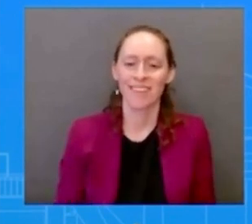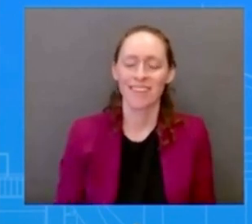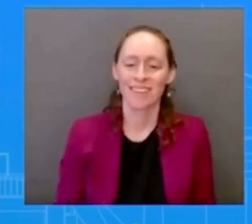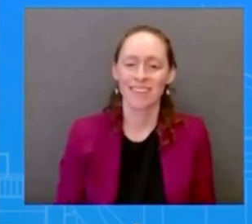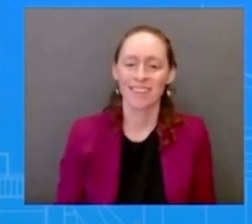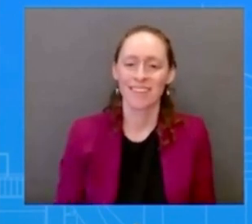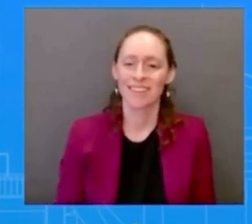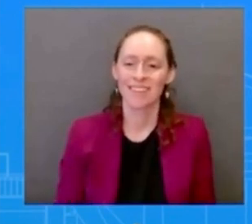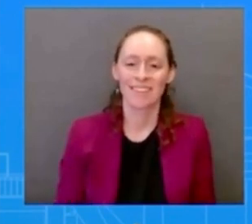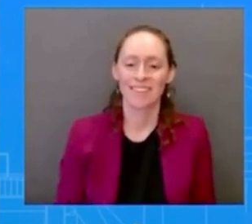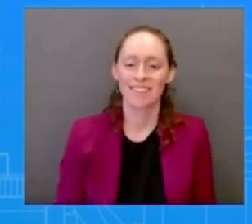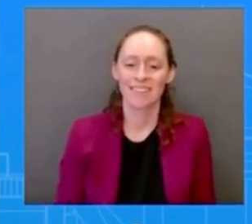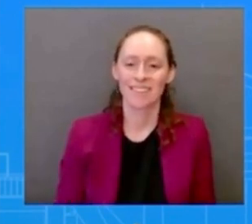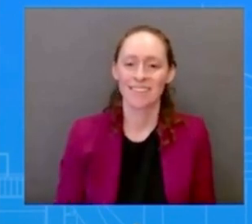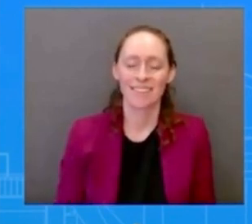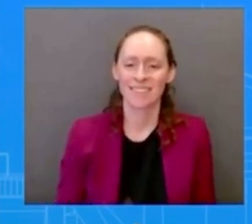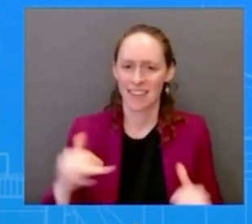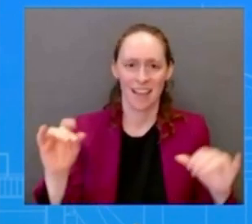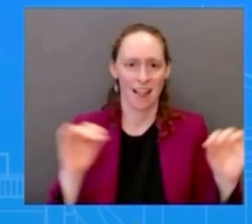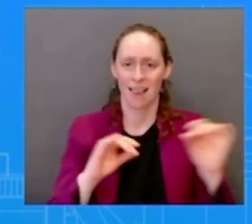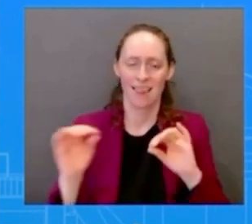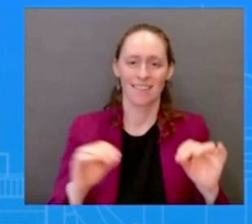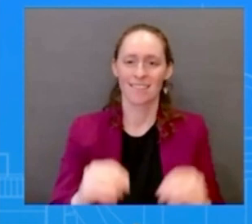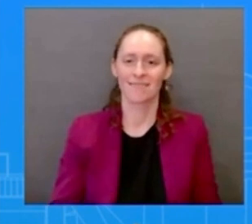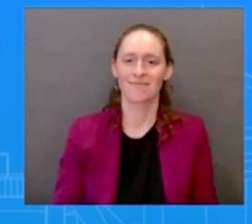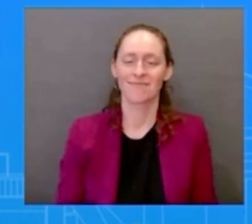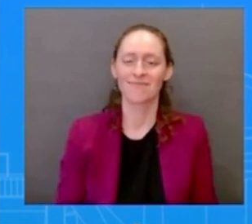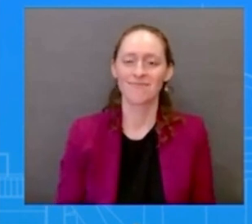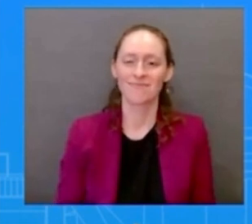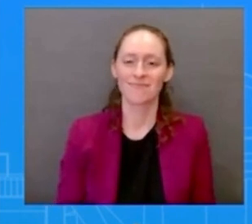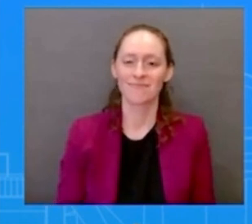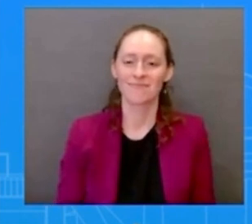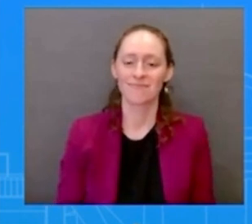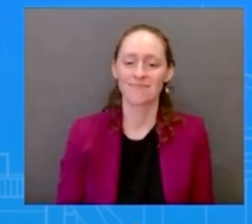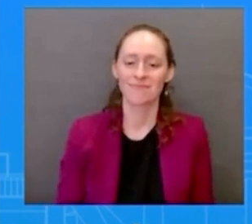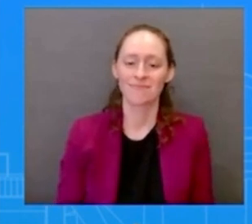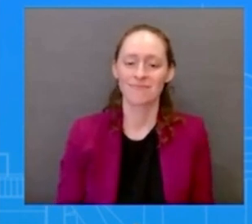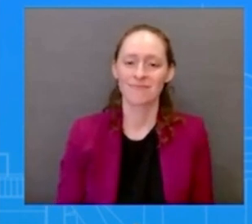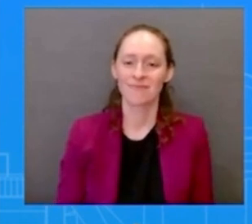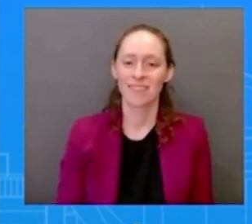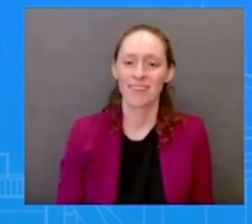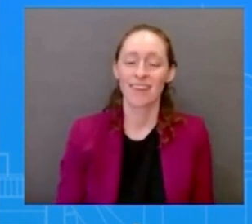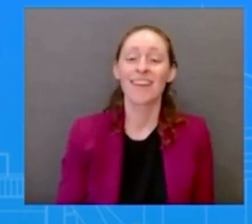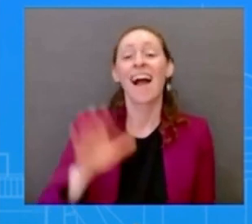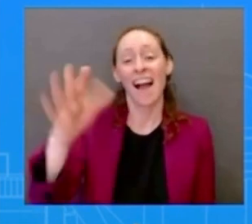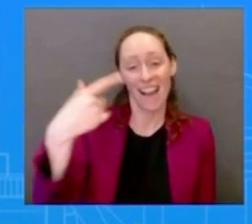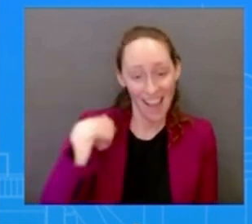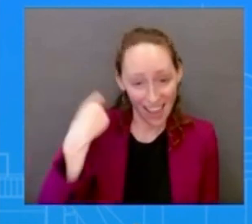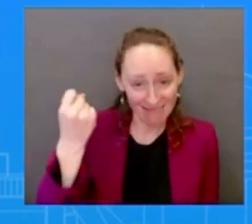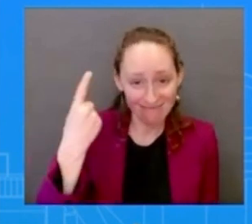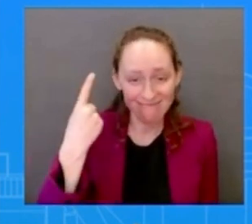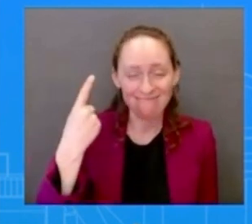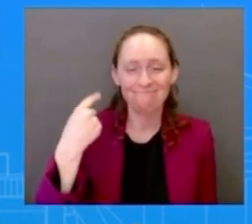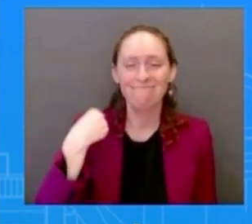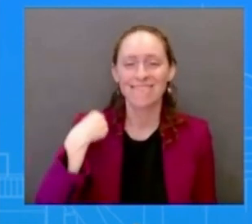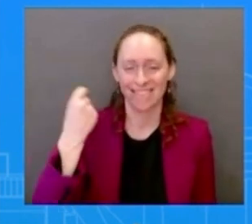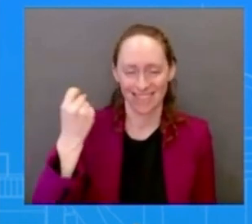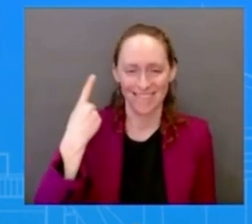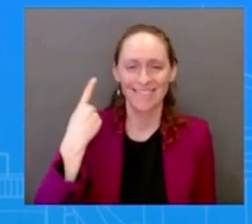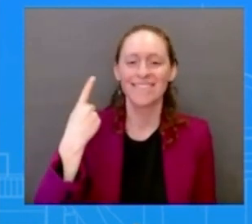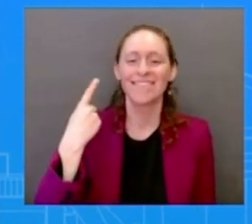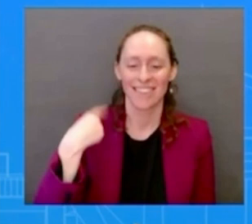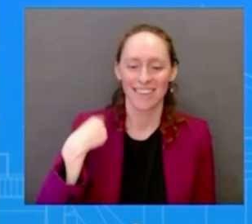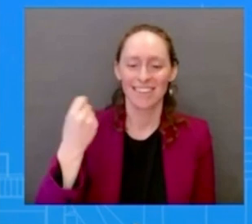i hear you guys i hear you guys um i